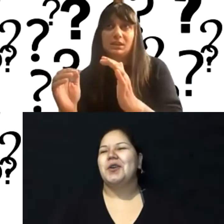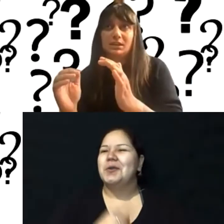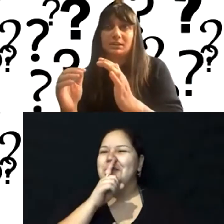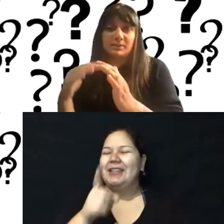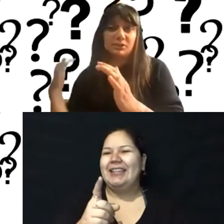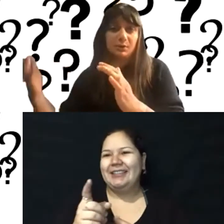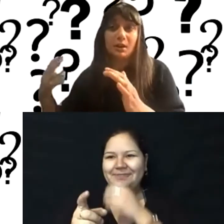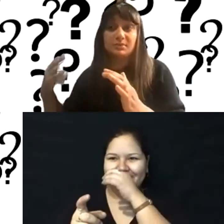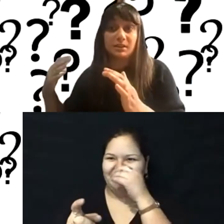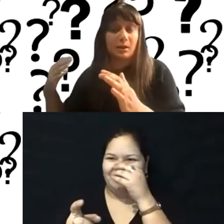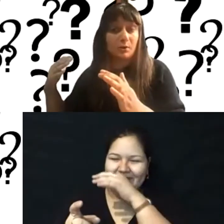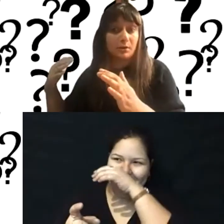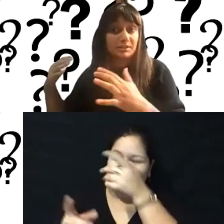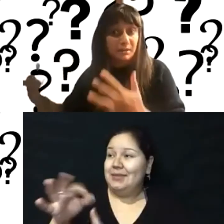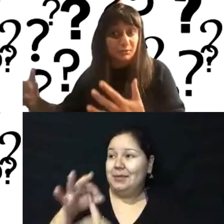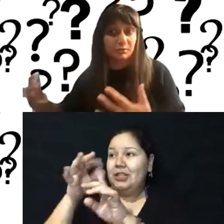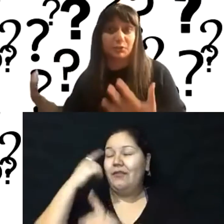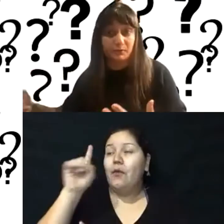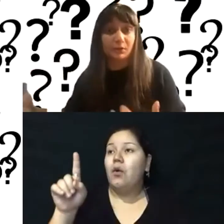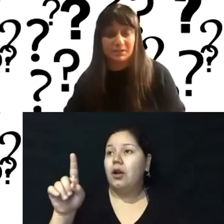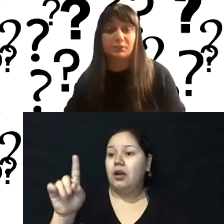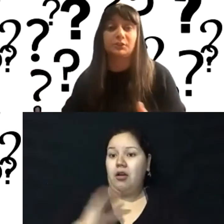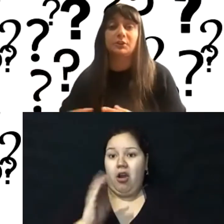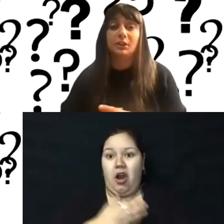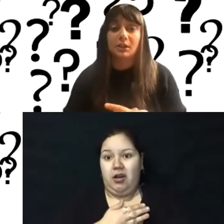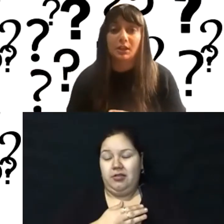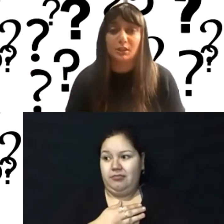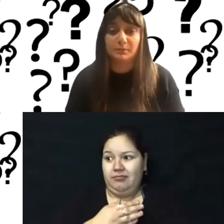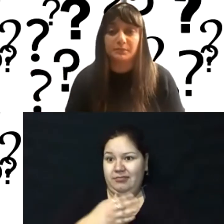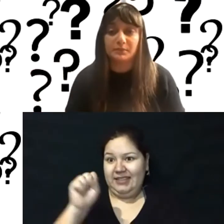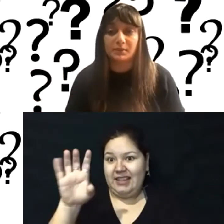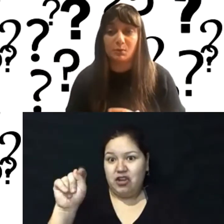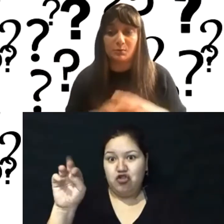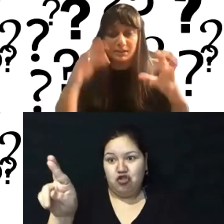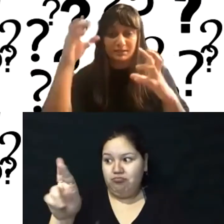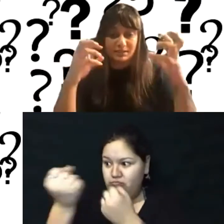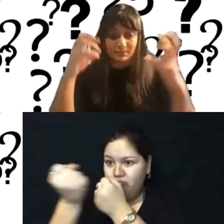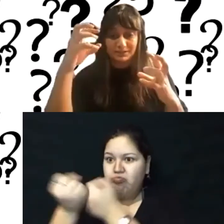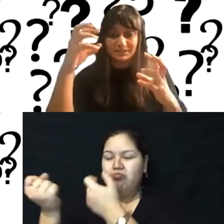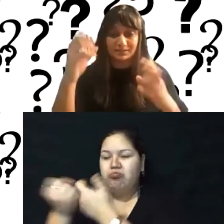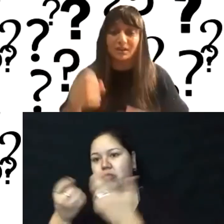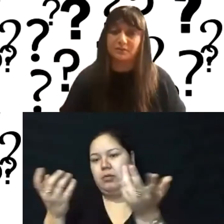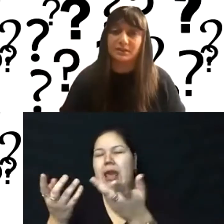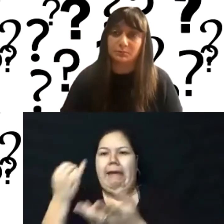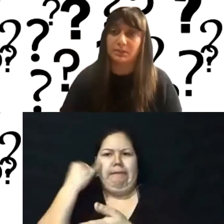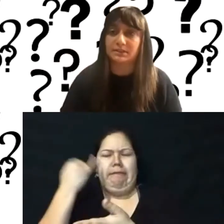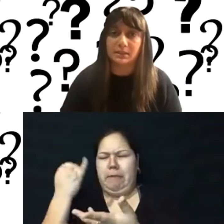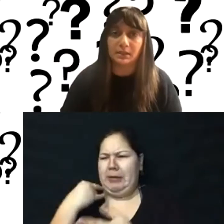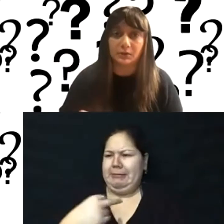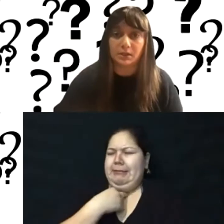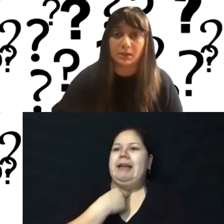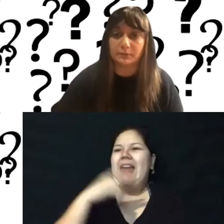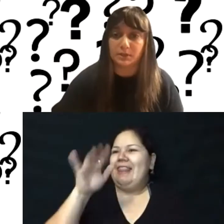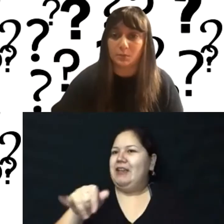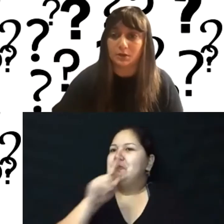gritty, especially when it comes to our sector, serving our sector, um, when we get conceptually stuck, that's a really